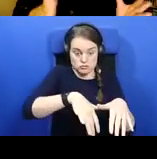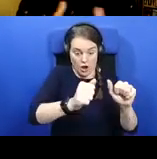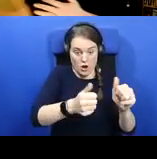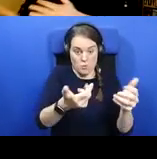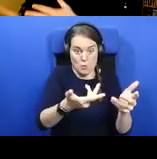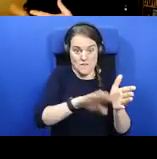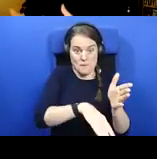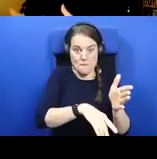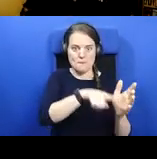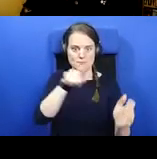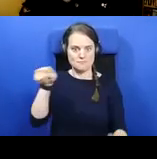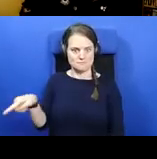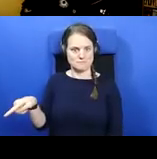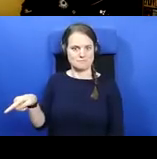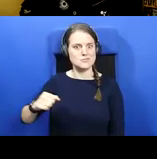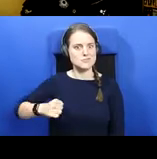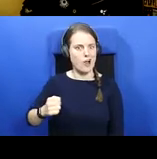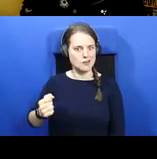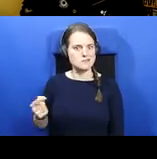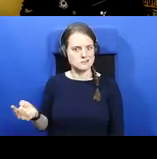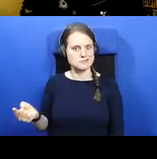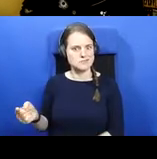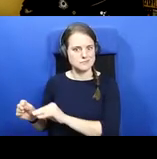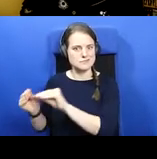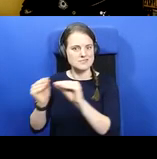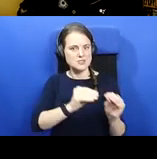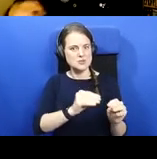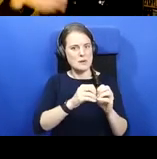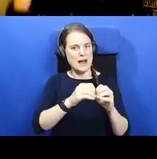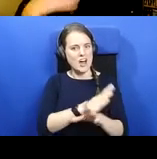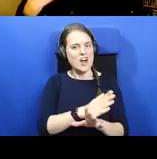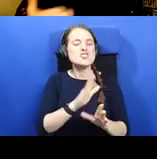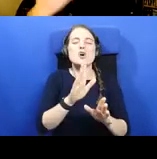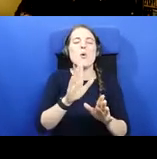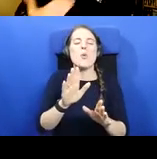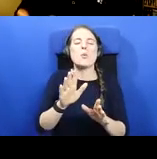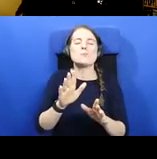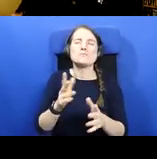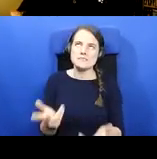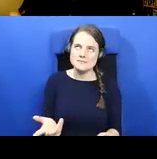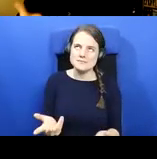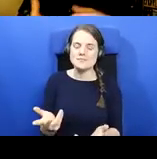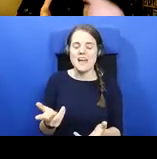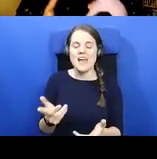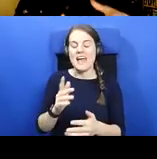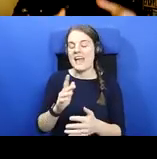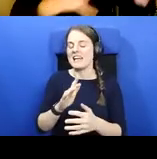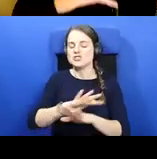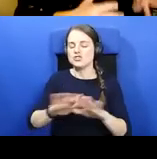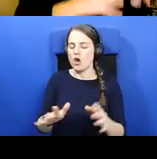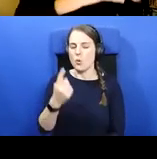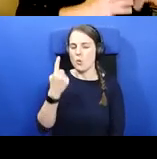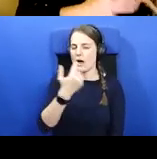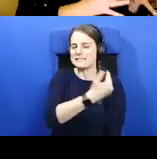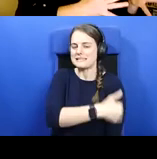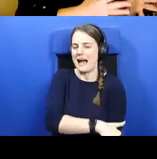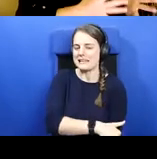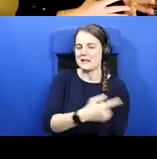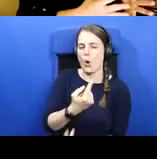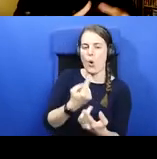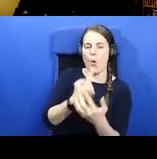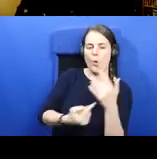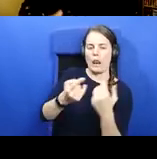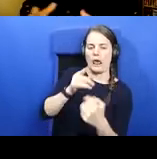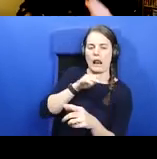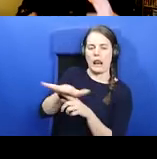that it's a one-sided relationship. It's just that because of the sources I'm discussing this evening, they are coming more from that